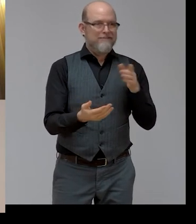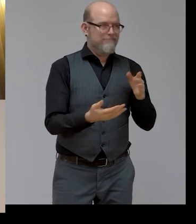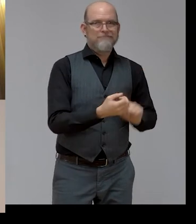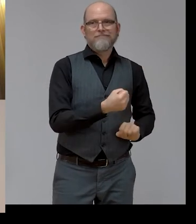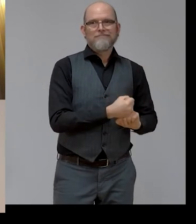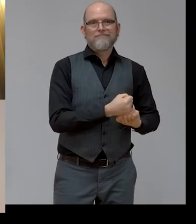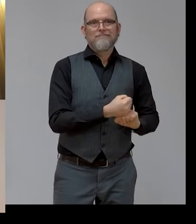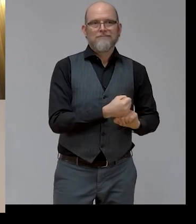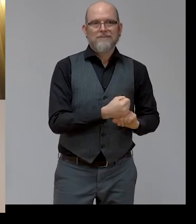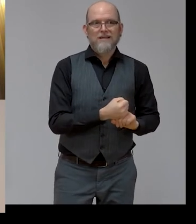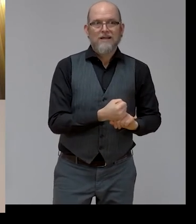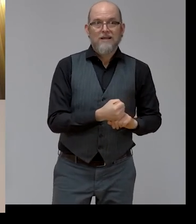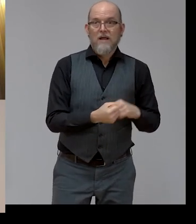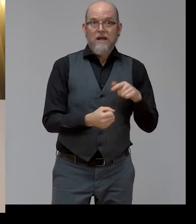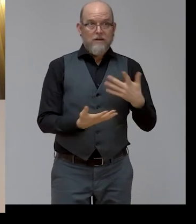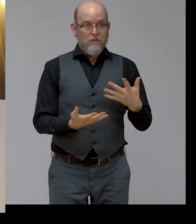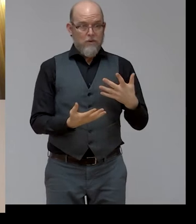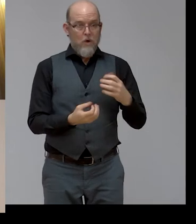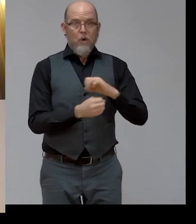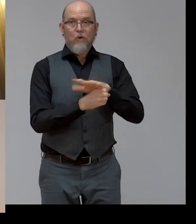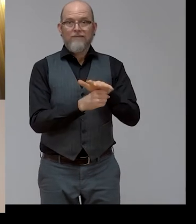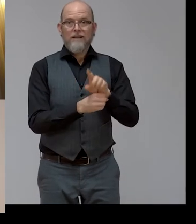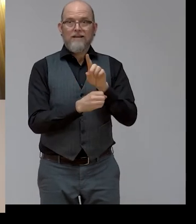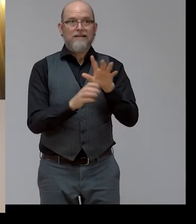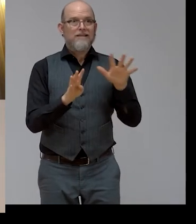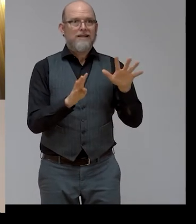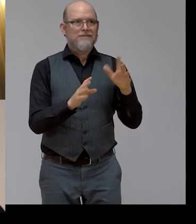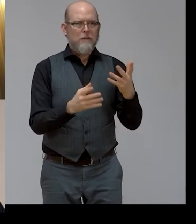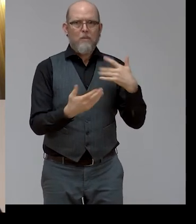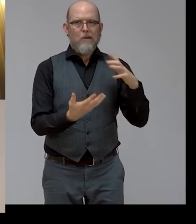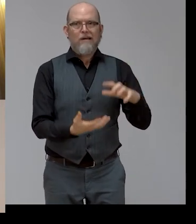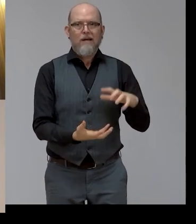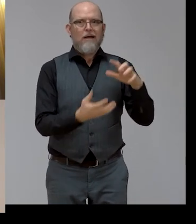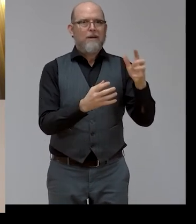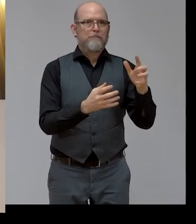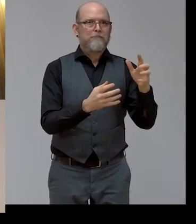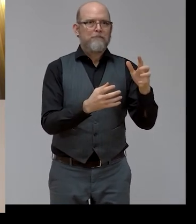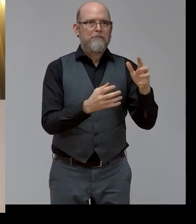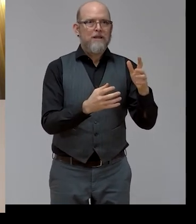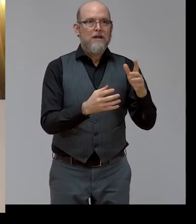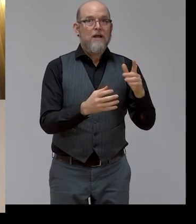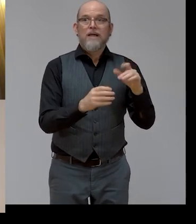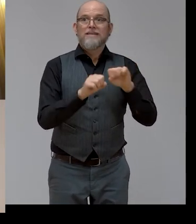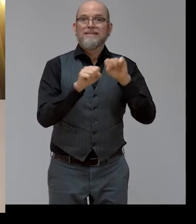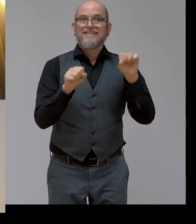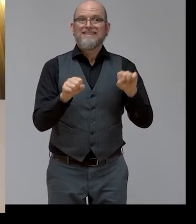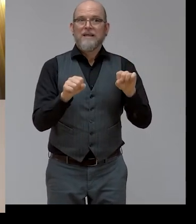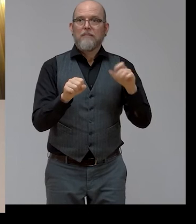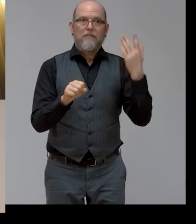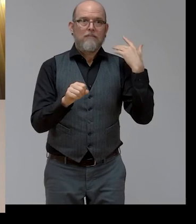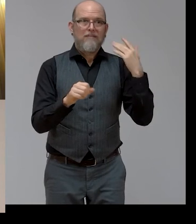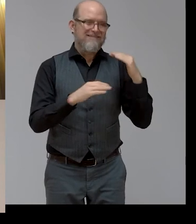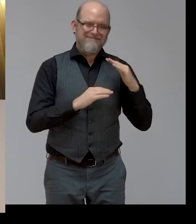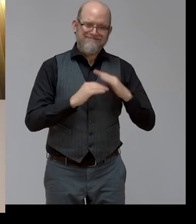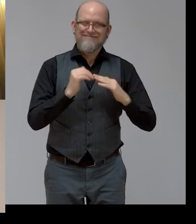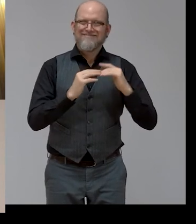in a way, undermining the entire system that we have set up over